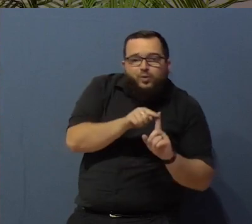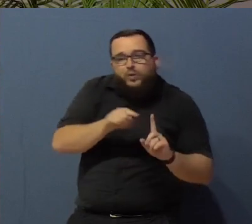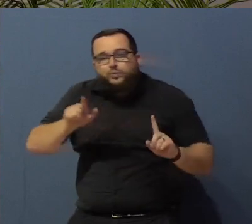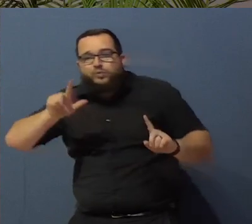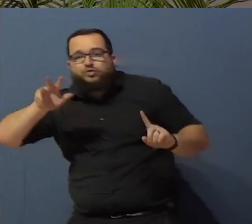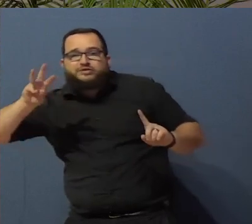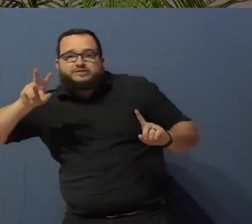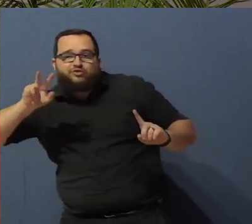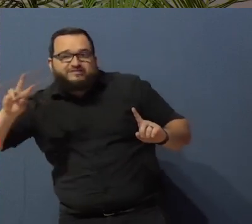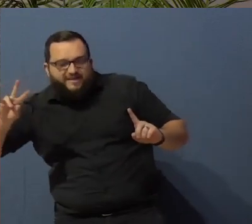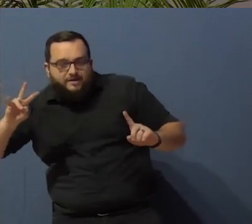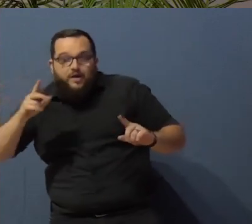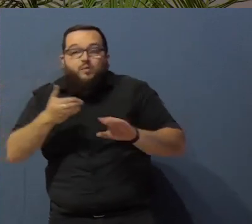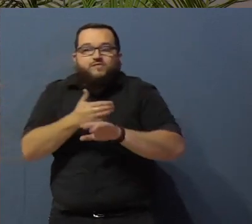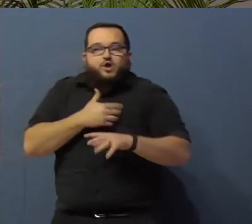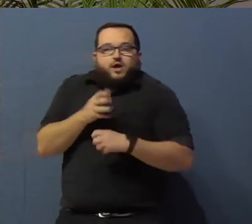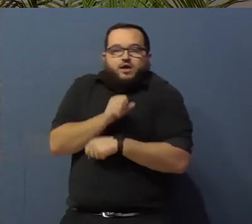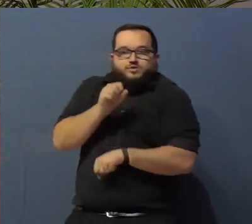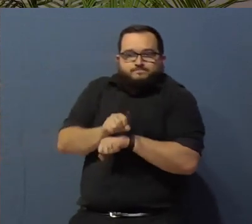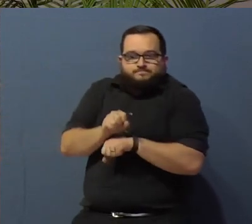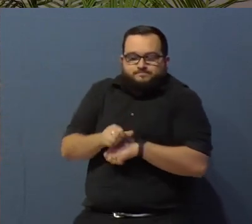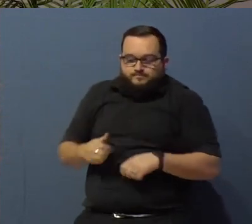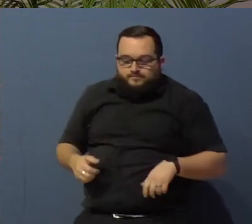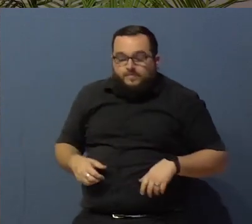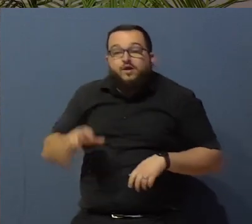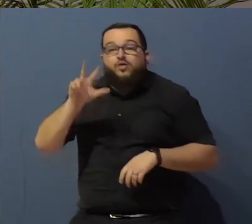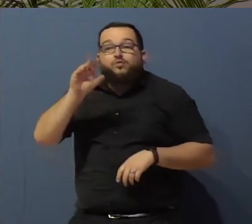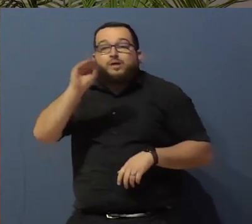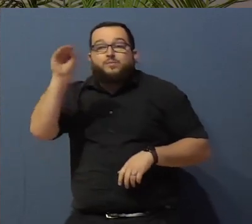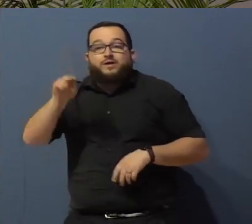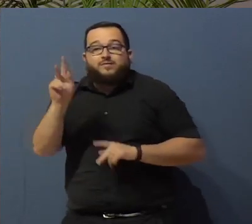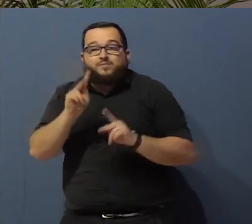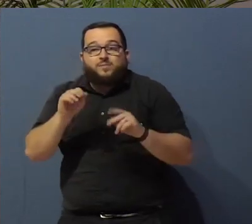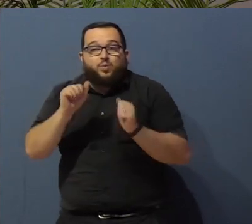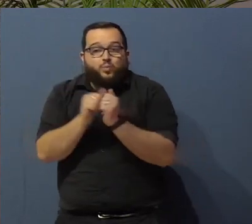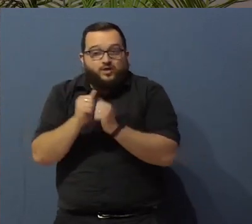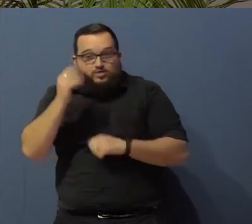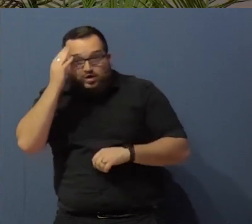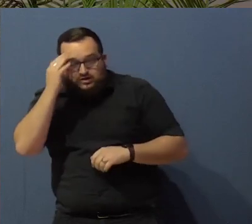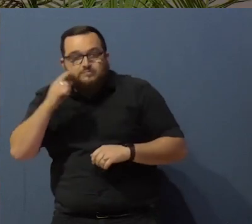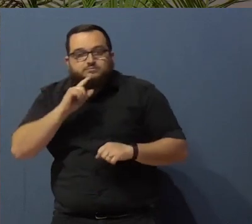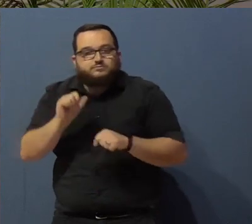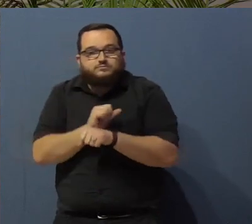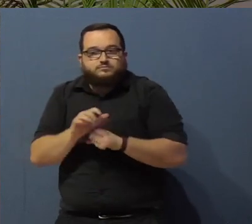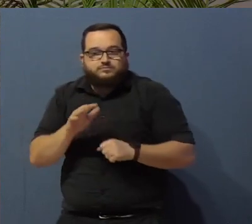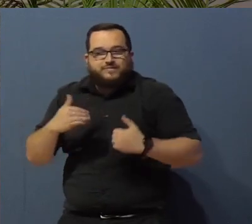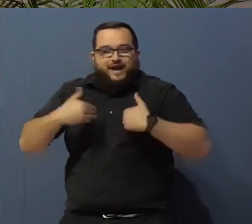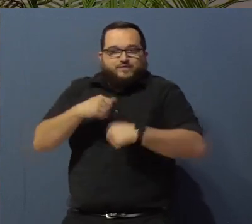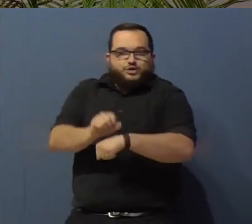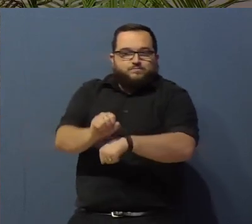Only 3% of people with autism in the United States are gainfully employed.